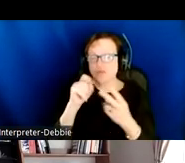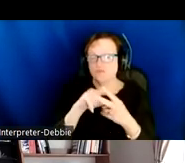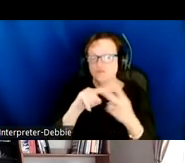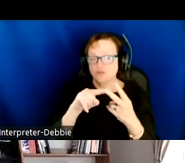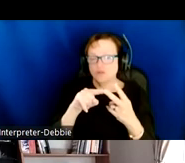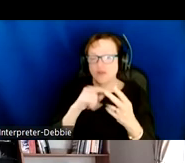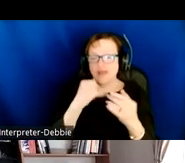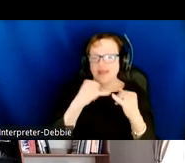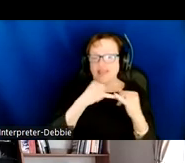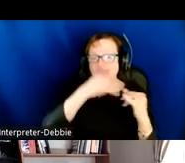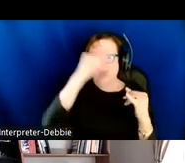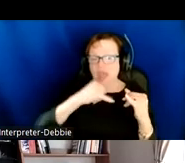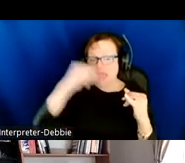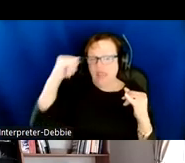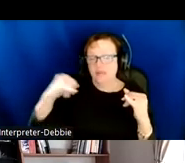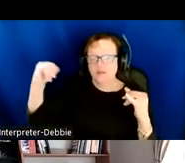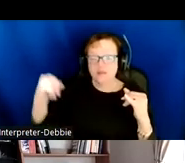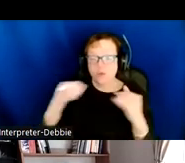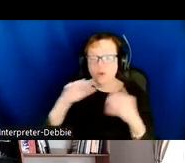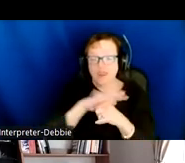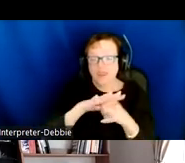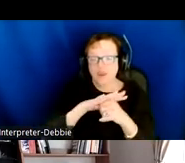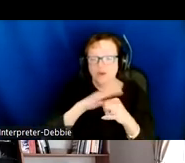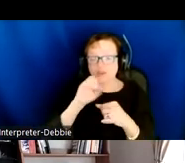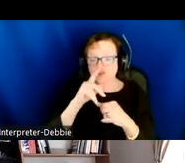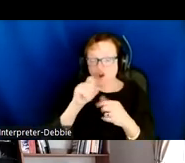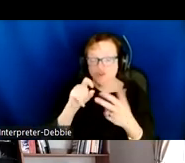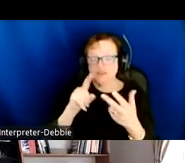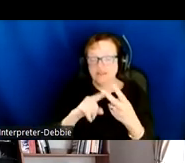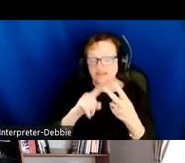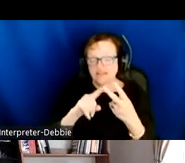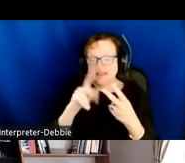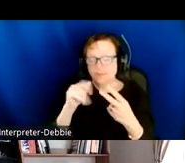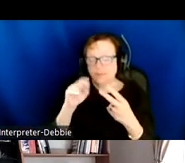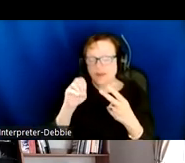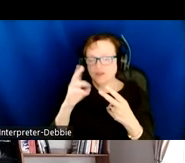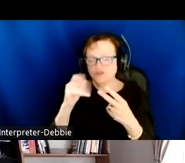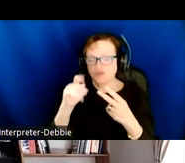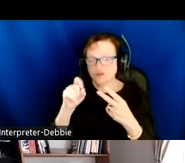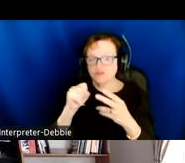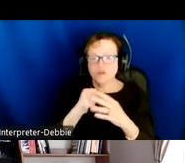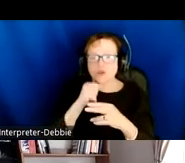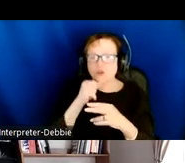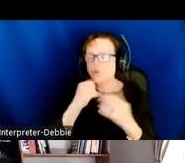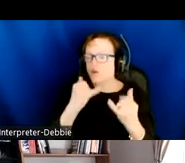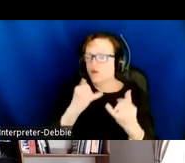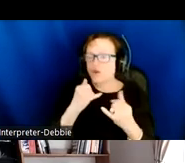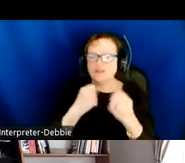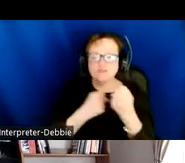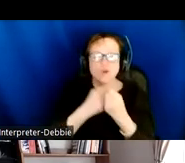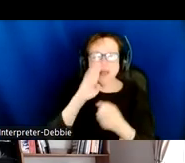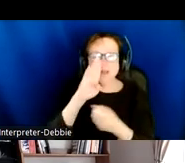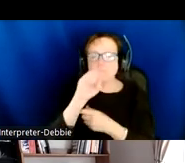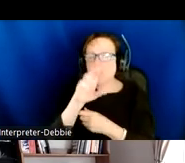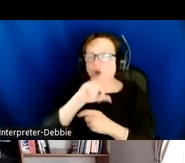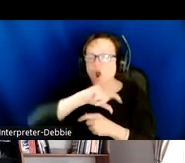or area charts with a single trend line, and second, pie charts, which you heard examples of. We don't currently support others like bar charts